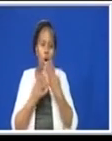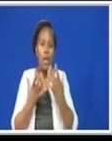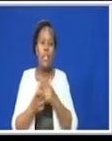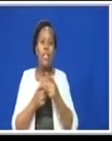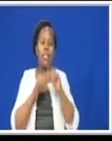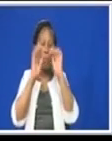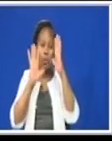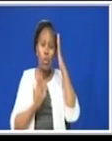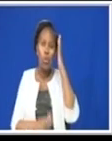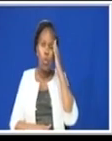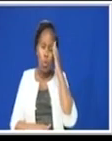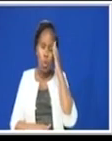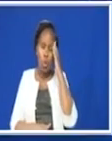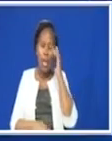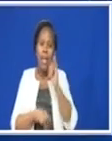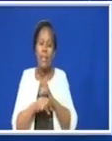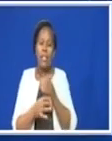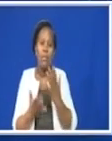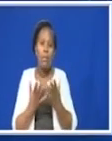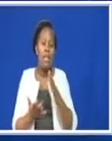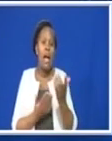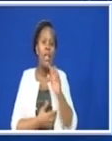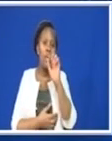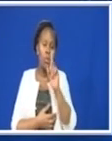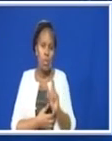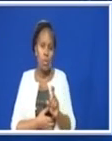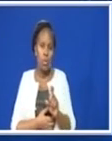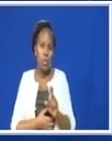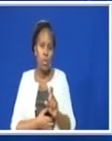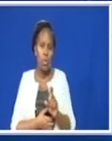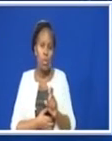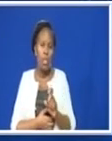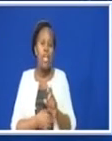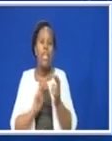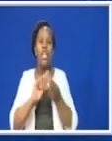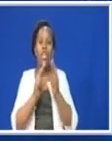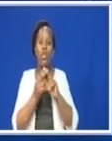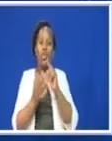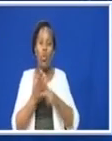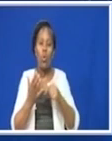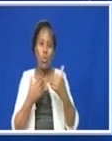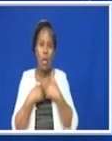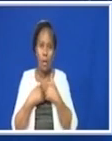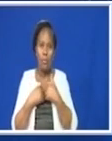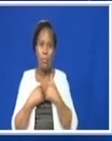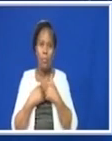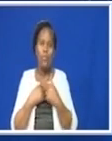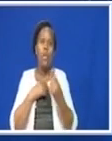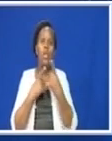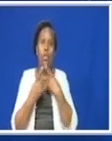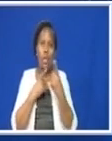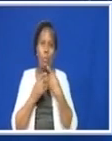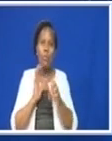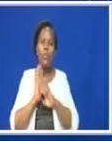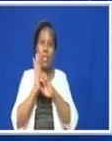important for us to note that there could be other questions, alright, in relation to what you already have. And we are talking about,